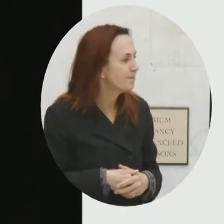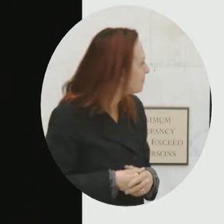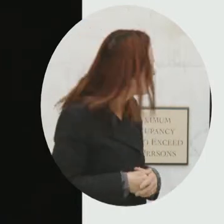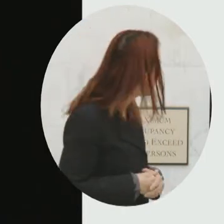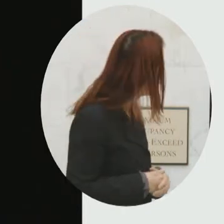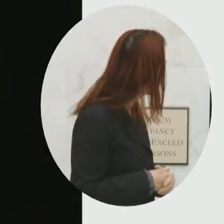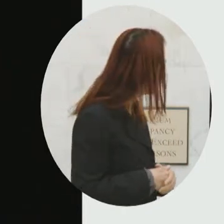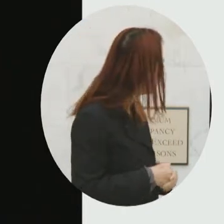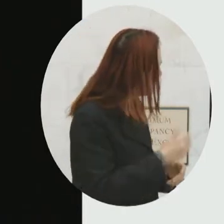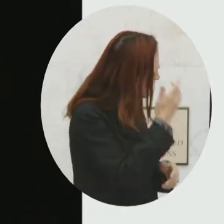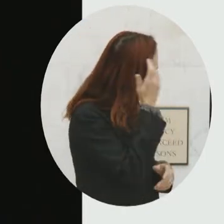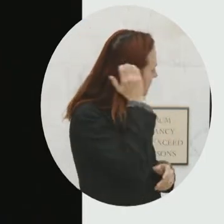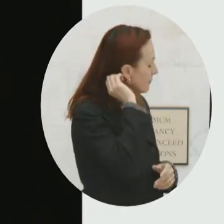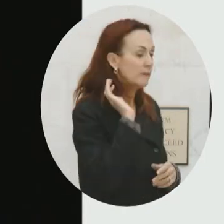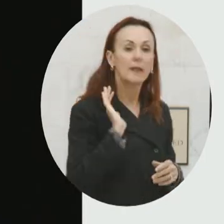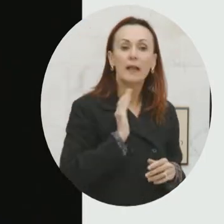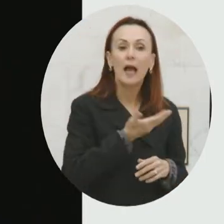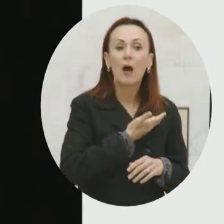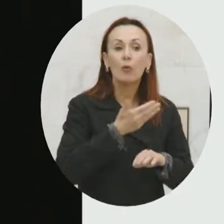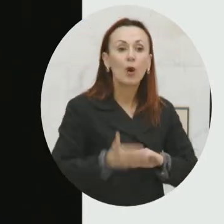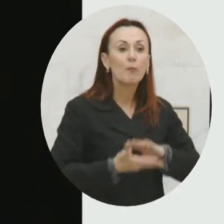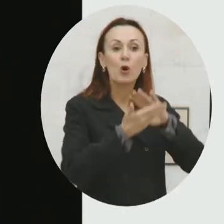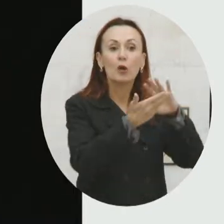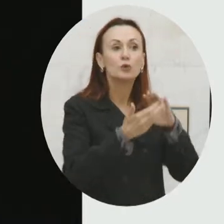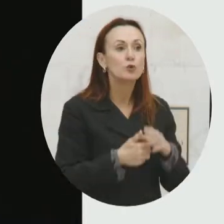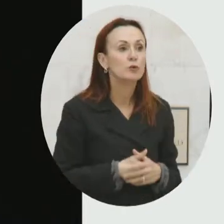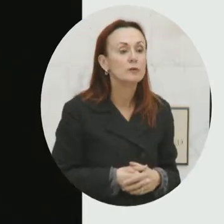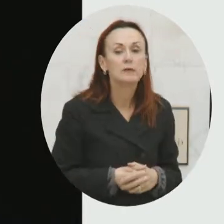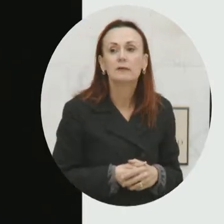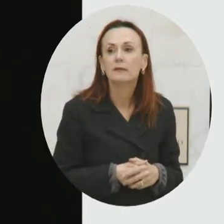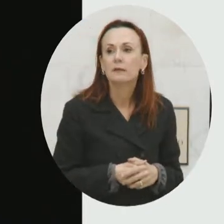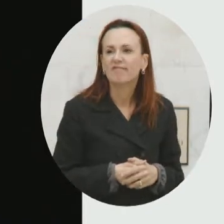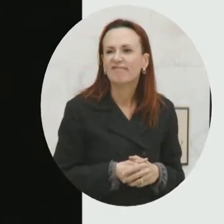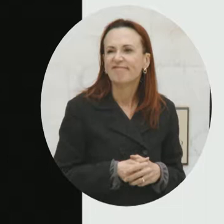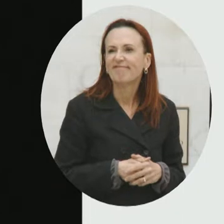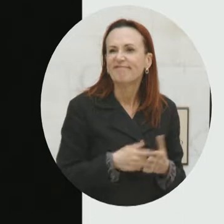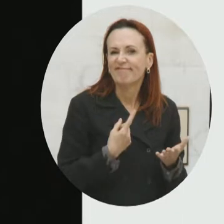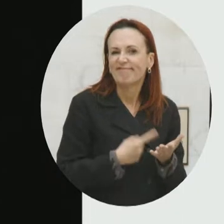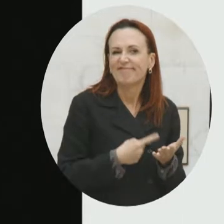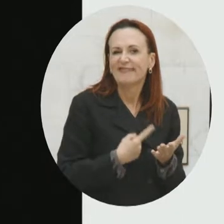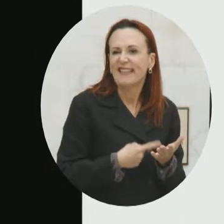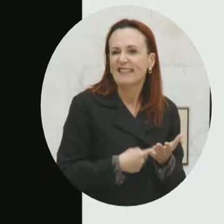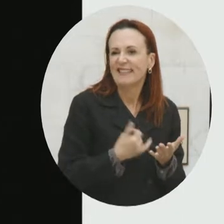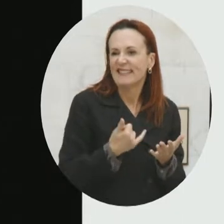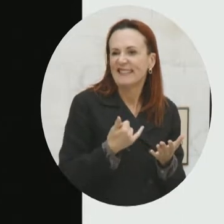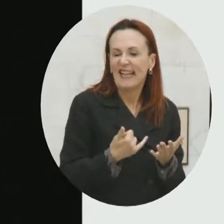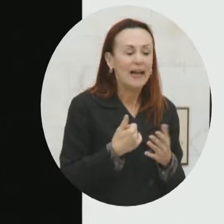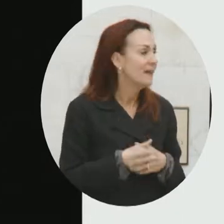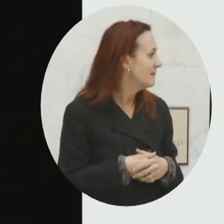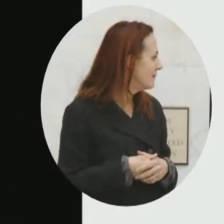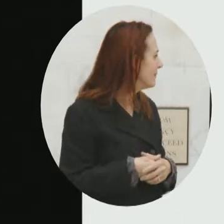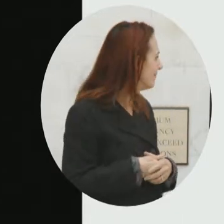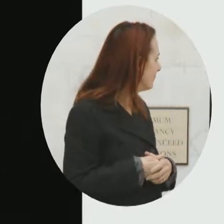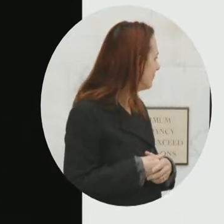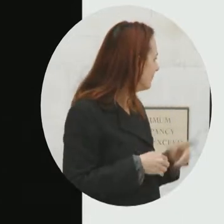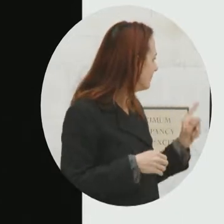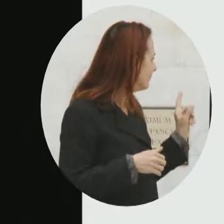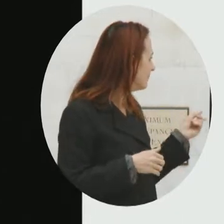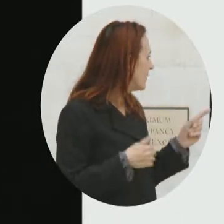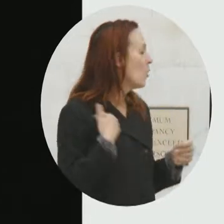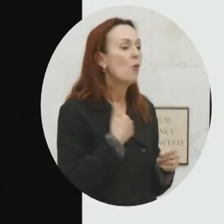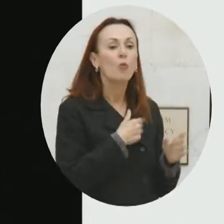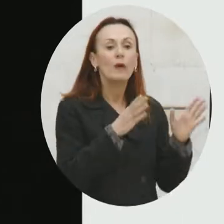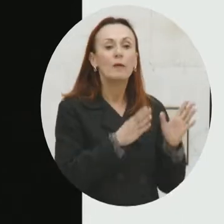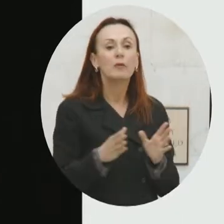Program. So our approach, and this is kind of like what we were talking about today earlier, which is we plan with